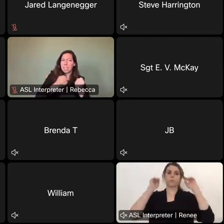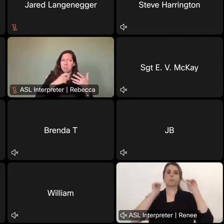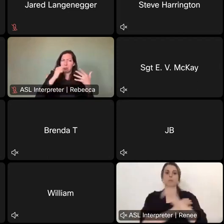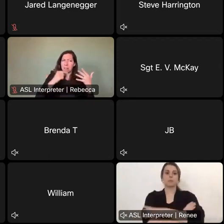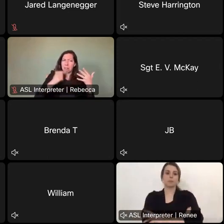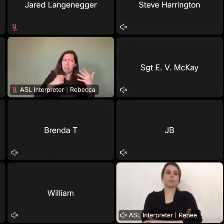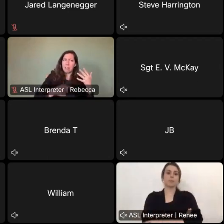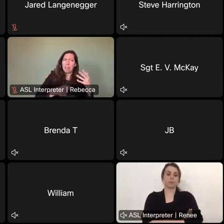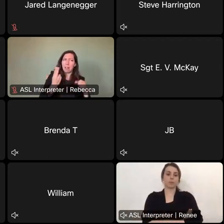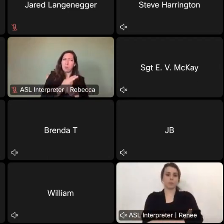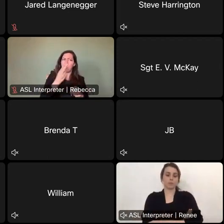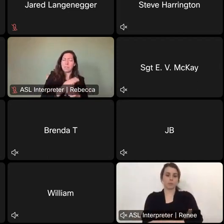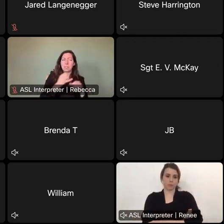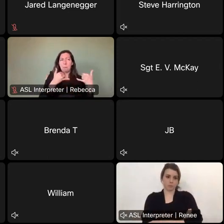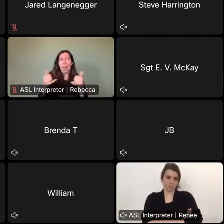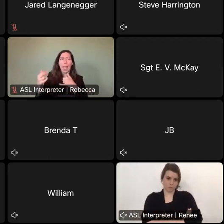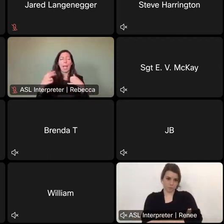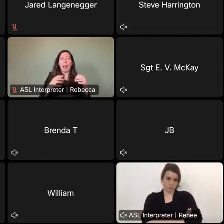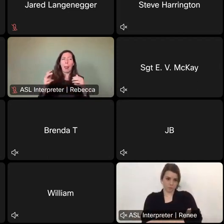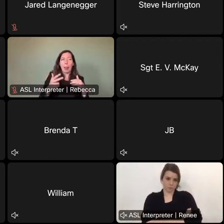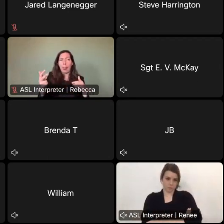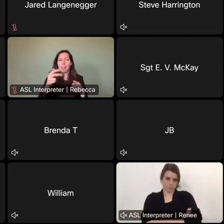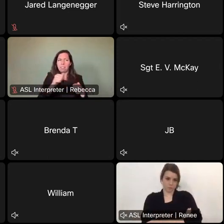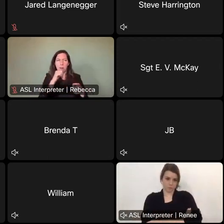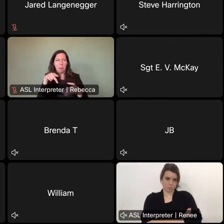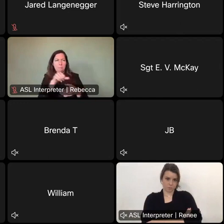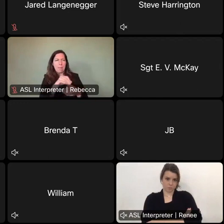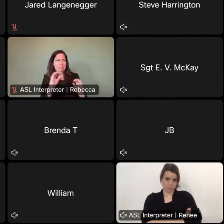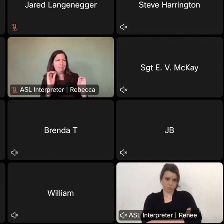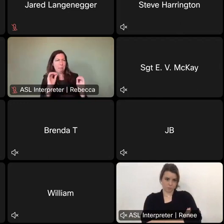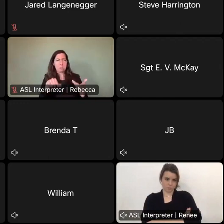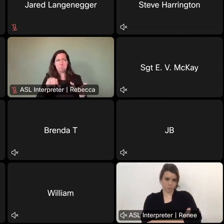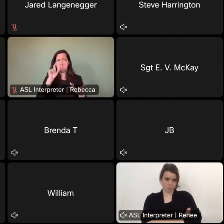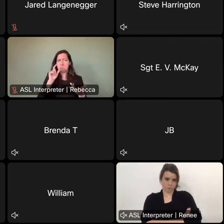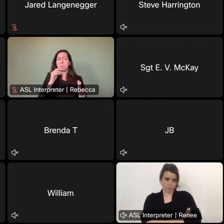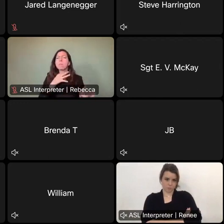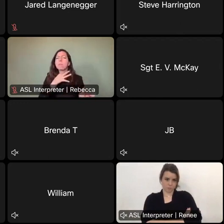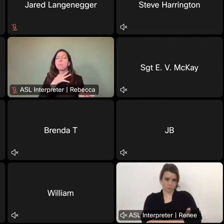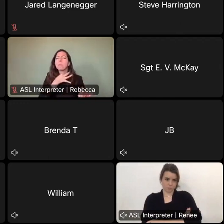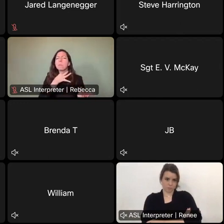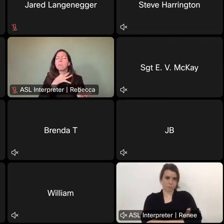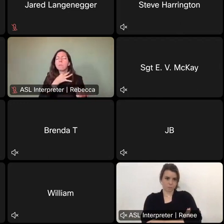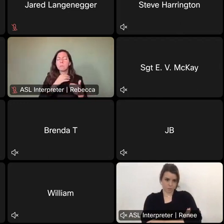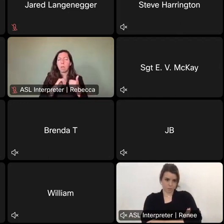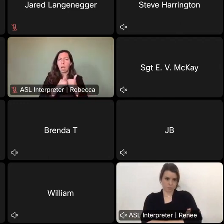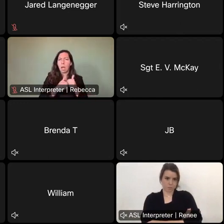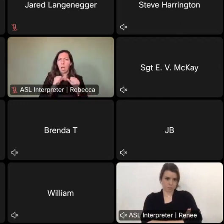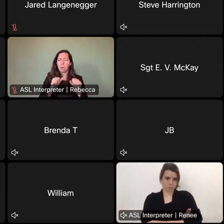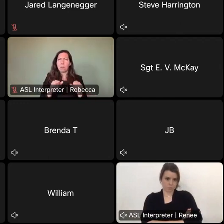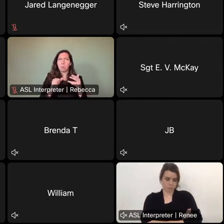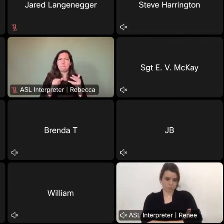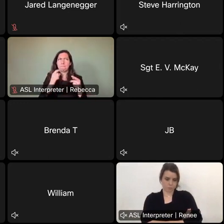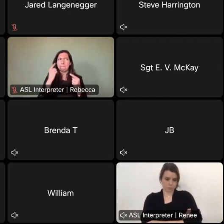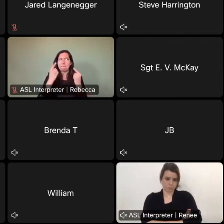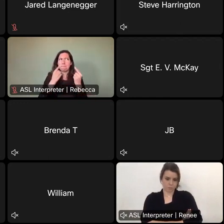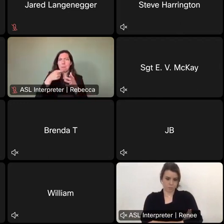are not paying fees. I'm wondering if there's some other ways that we can look at. The fee